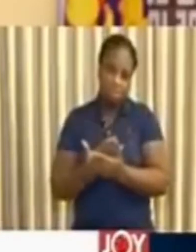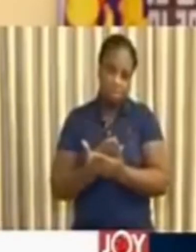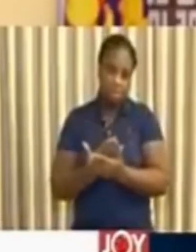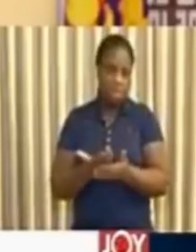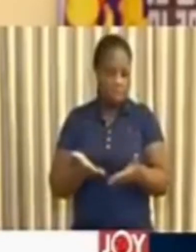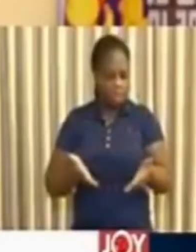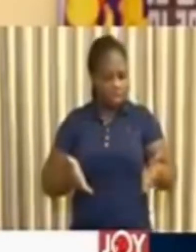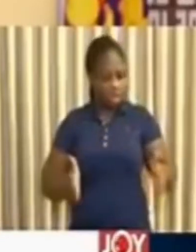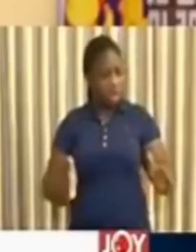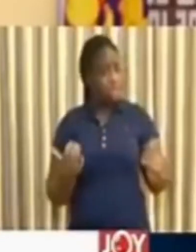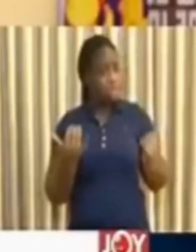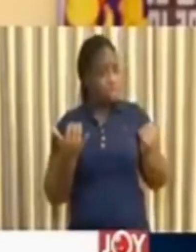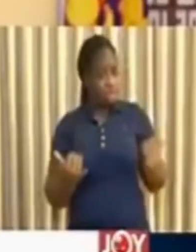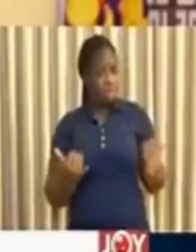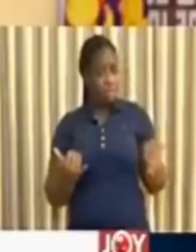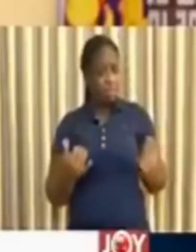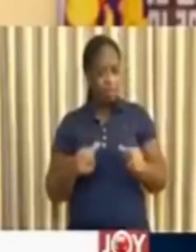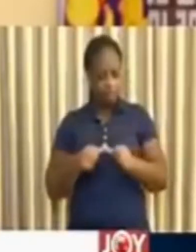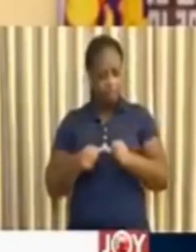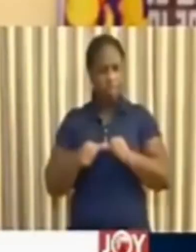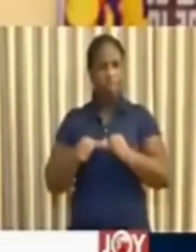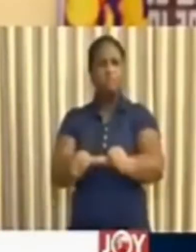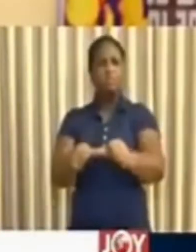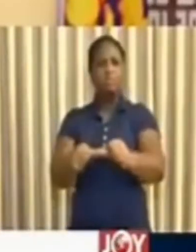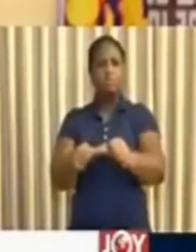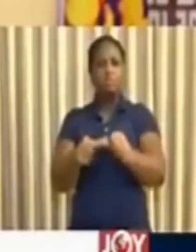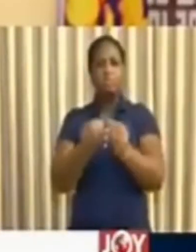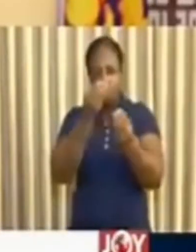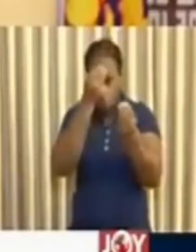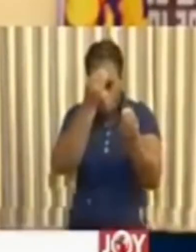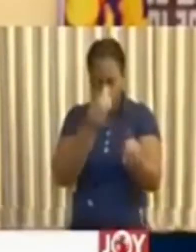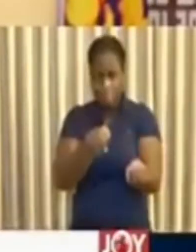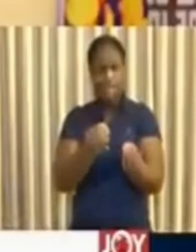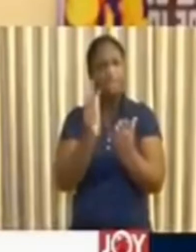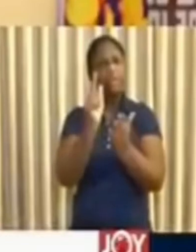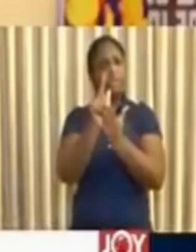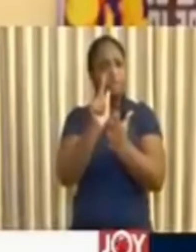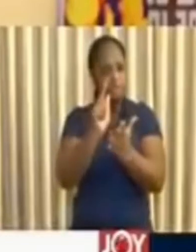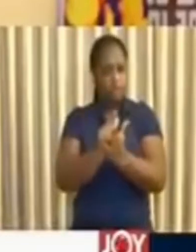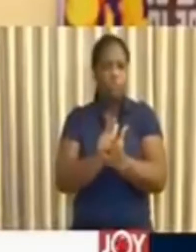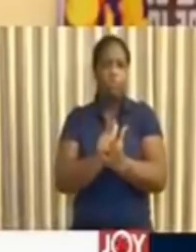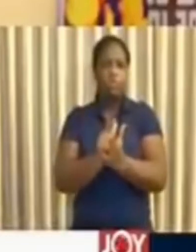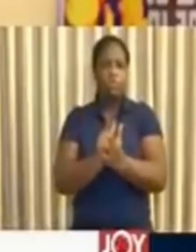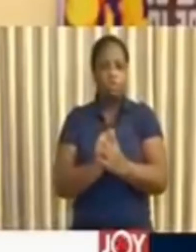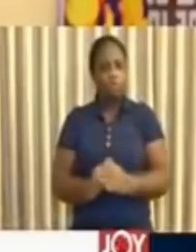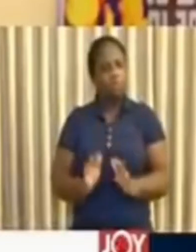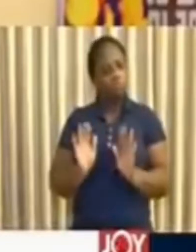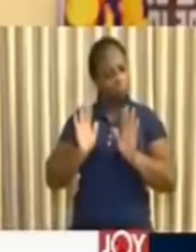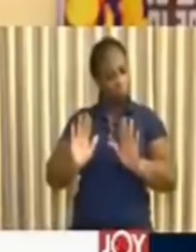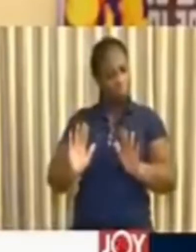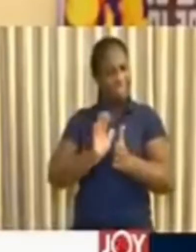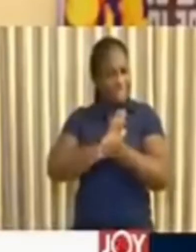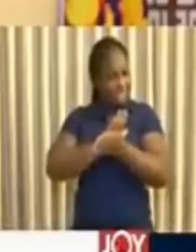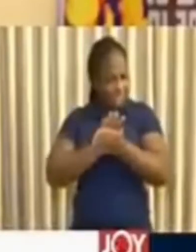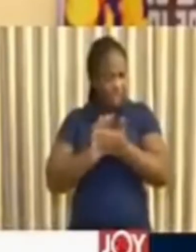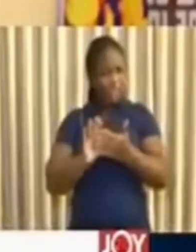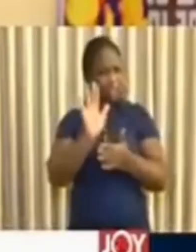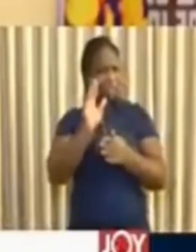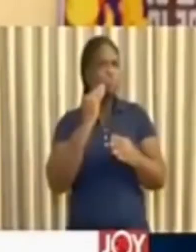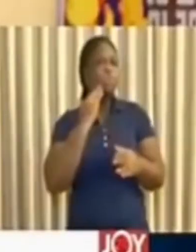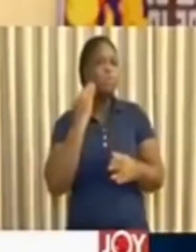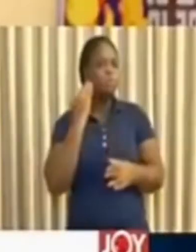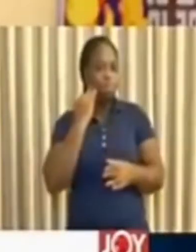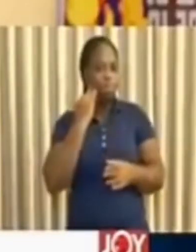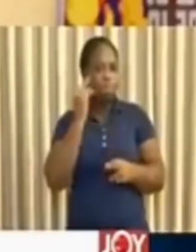us in the meantime continue to comply with the measures. Let us, maintain good hygiene and